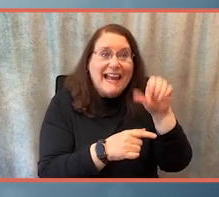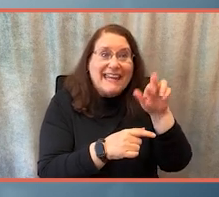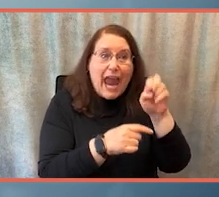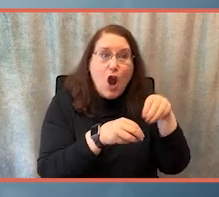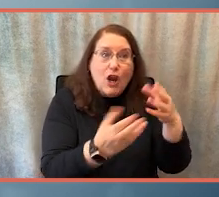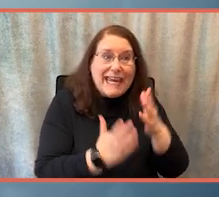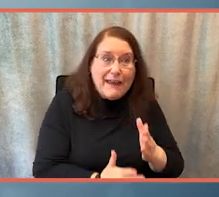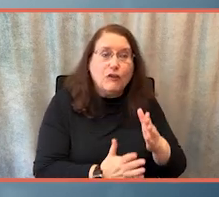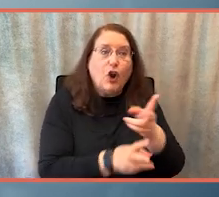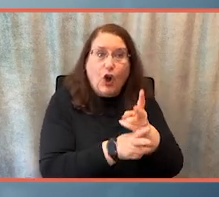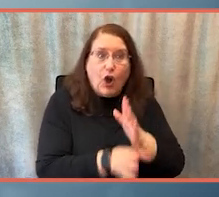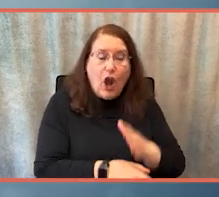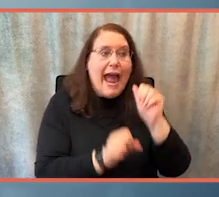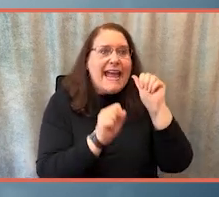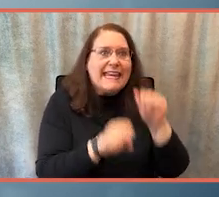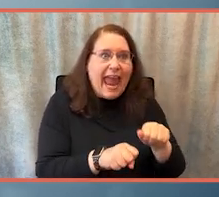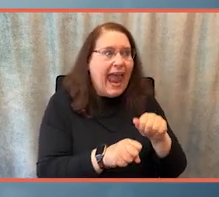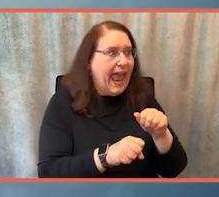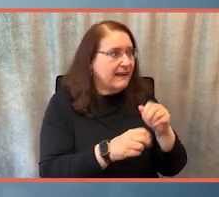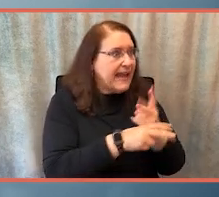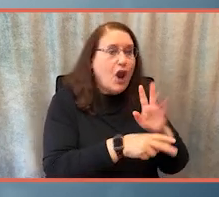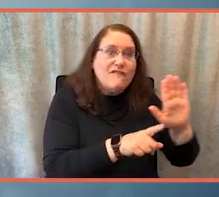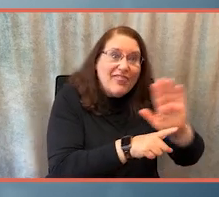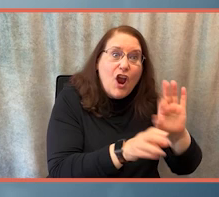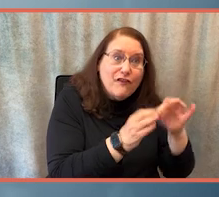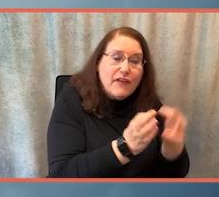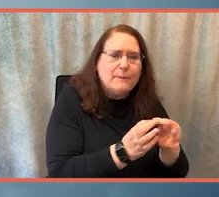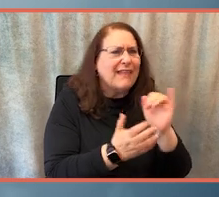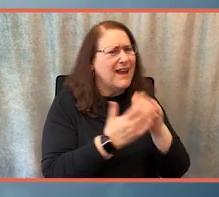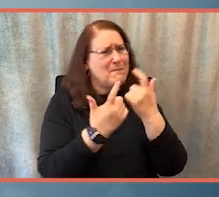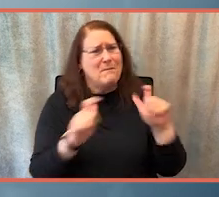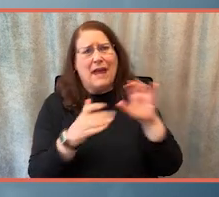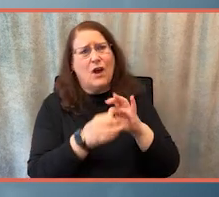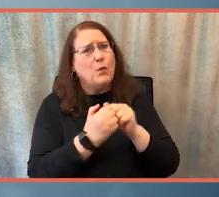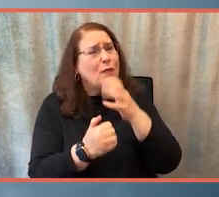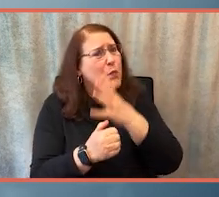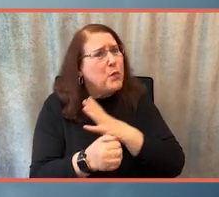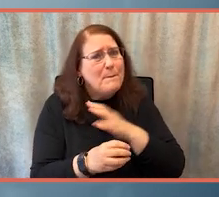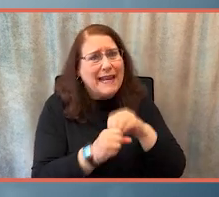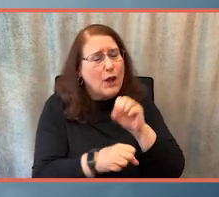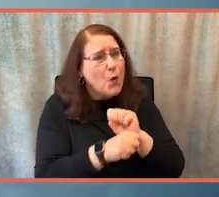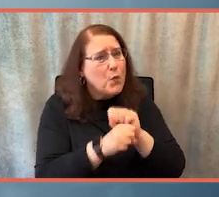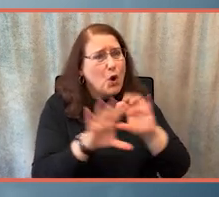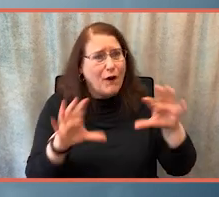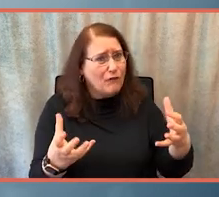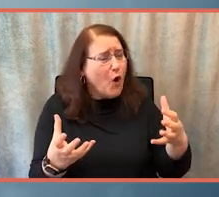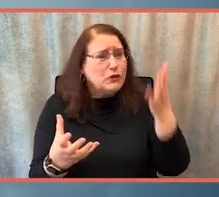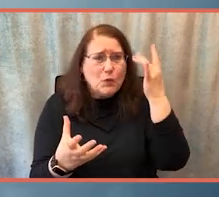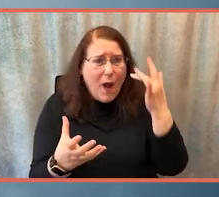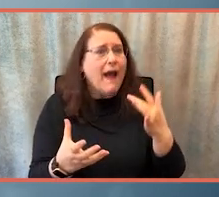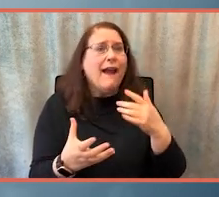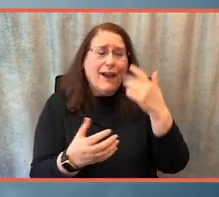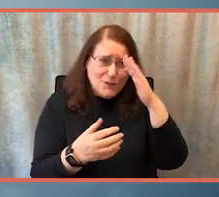it's an interesting thing also about women in the workforce. So my mother, she worked long hours, long days. And so we had what we